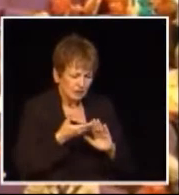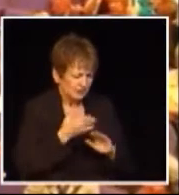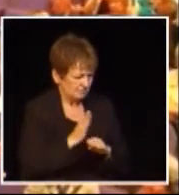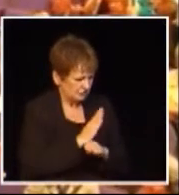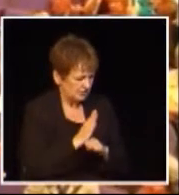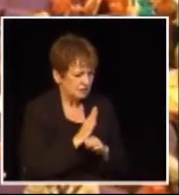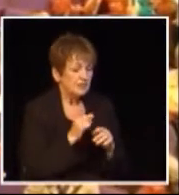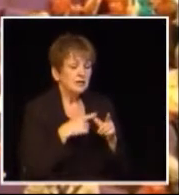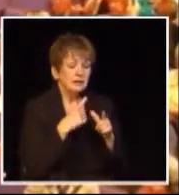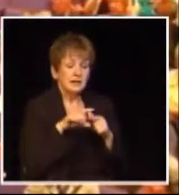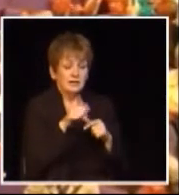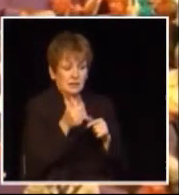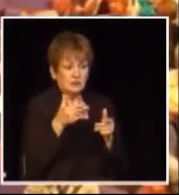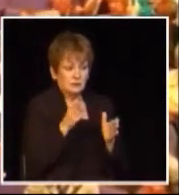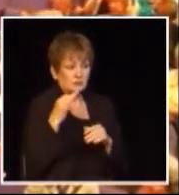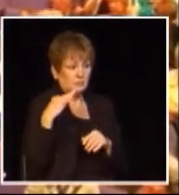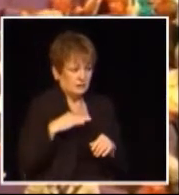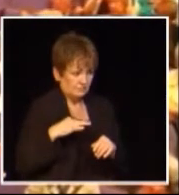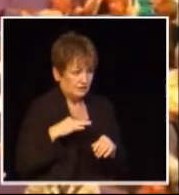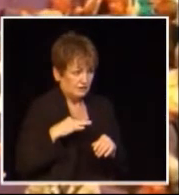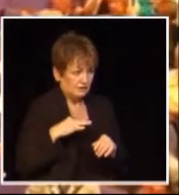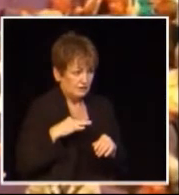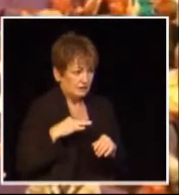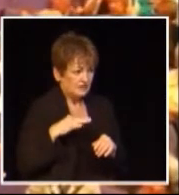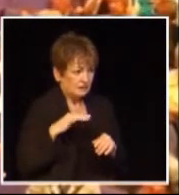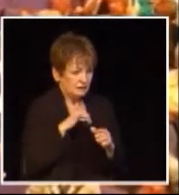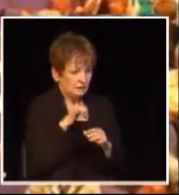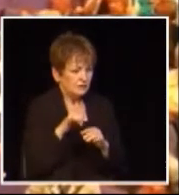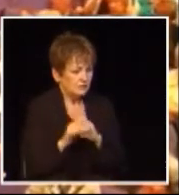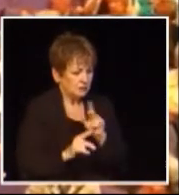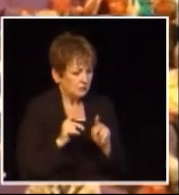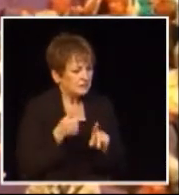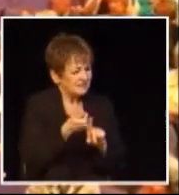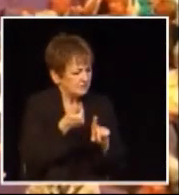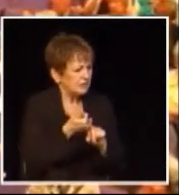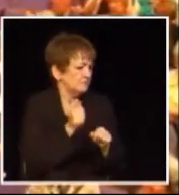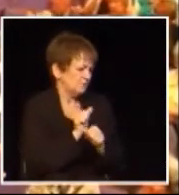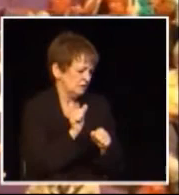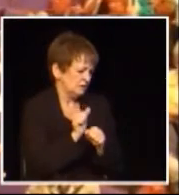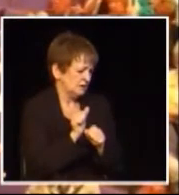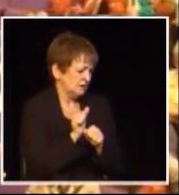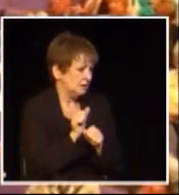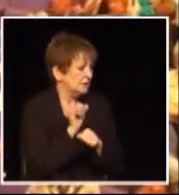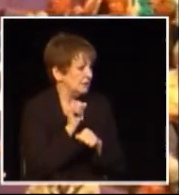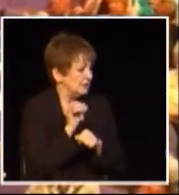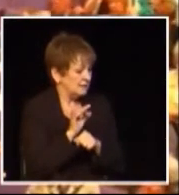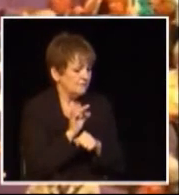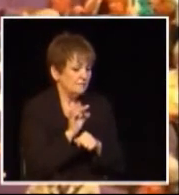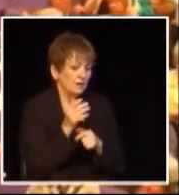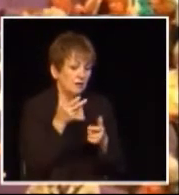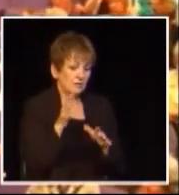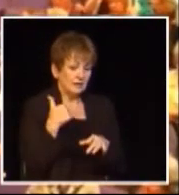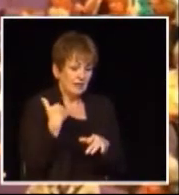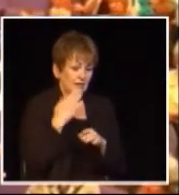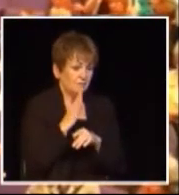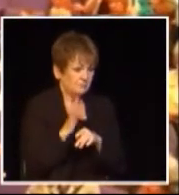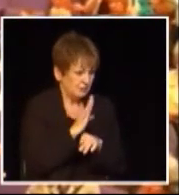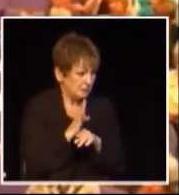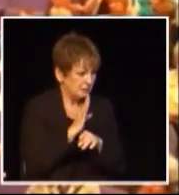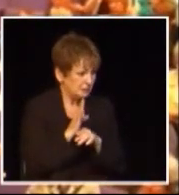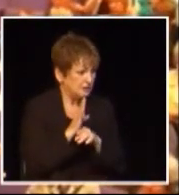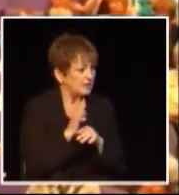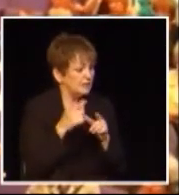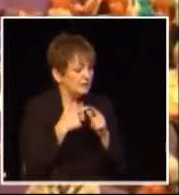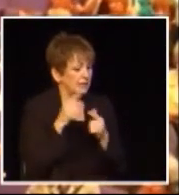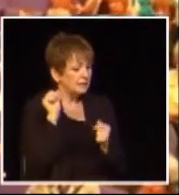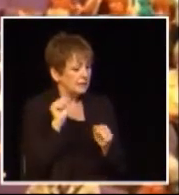the other way that they benefit is that they're working so if they have